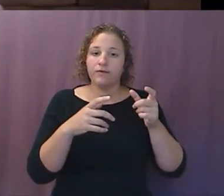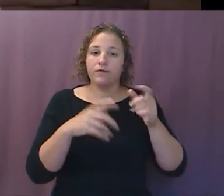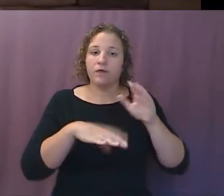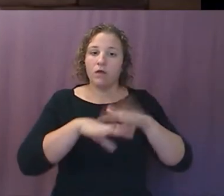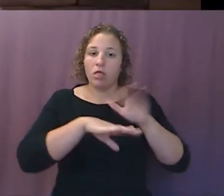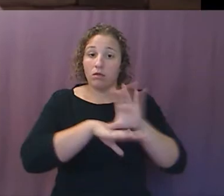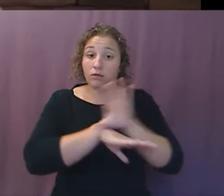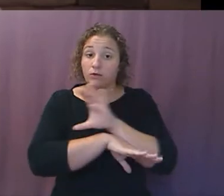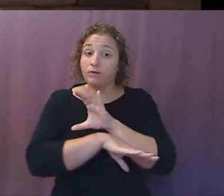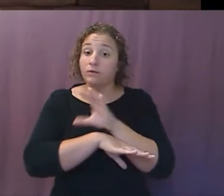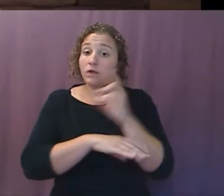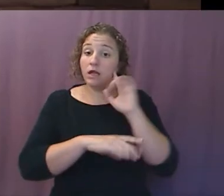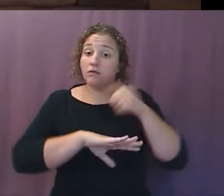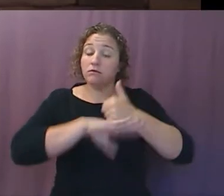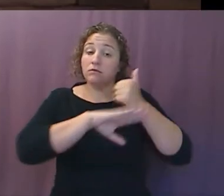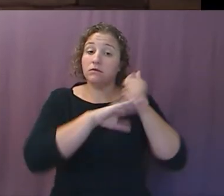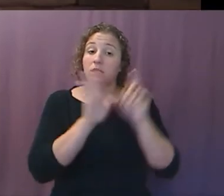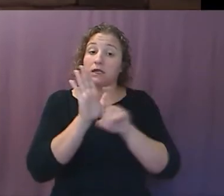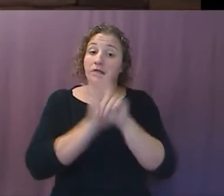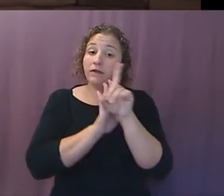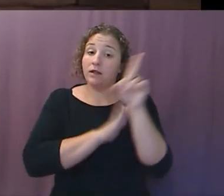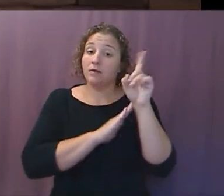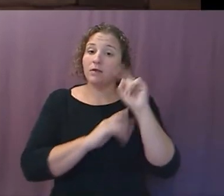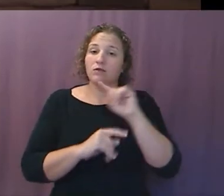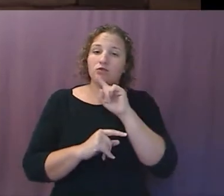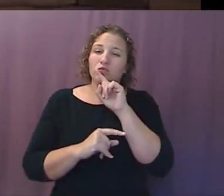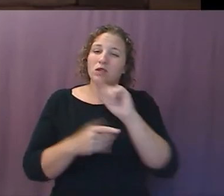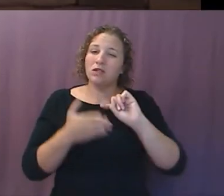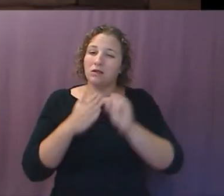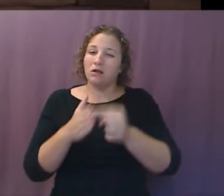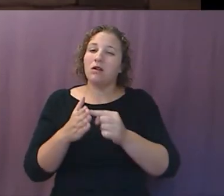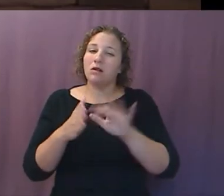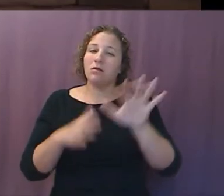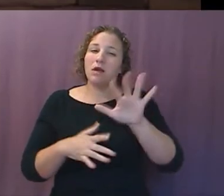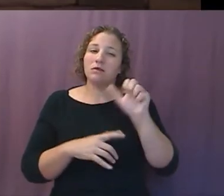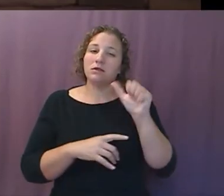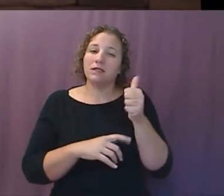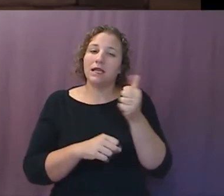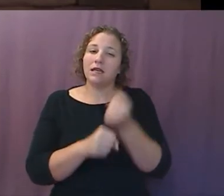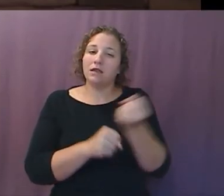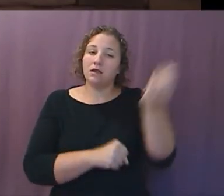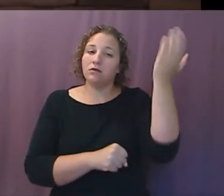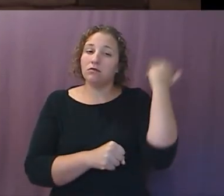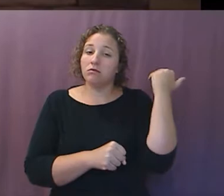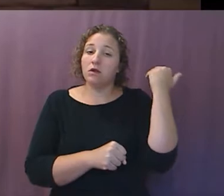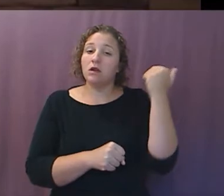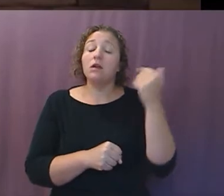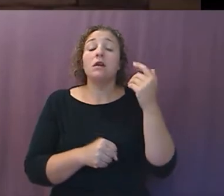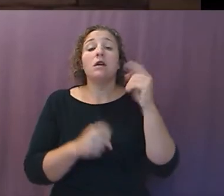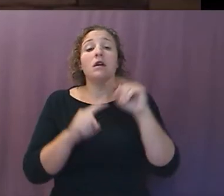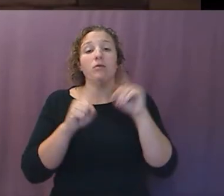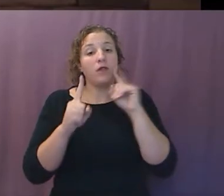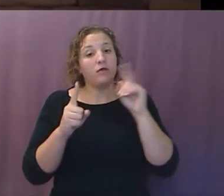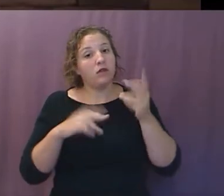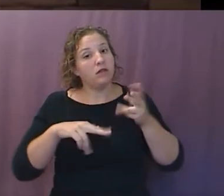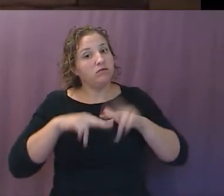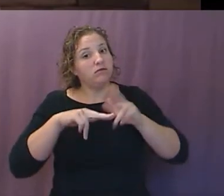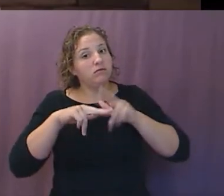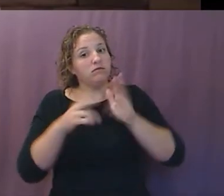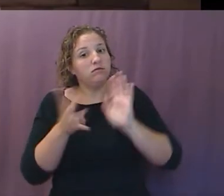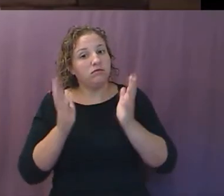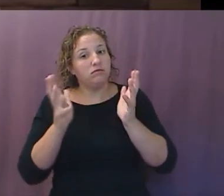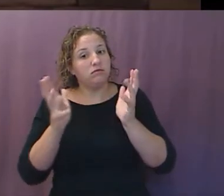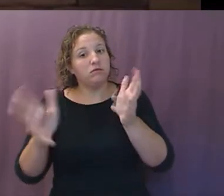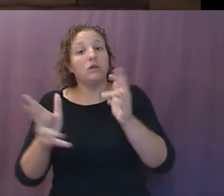rolling this out and developing it, which they began in earnest about almost 10 years ago, but have been very fast moving with it since 2018,